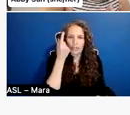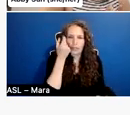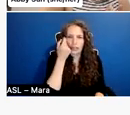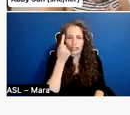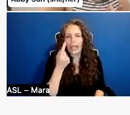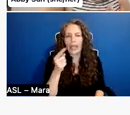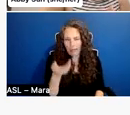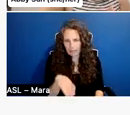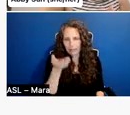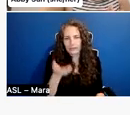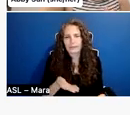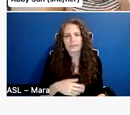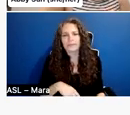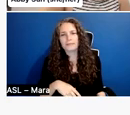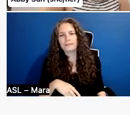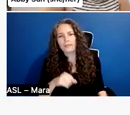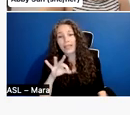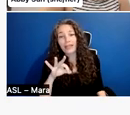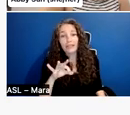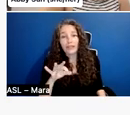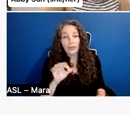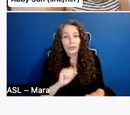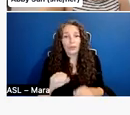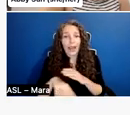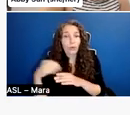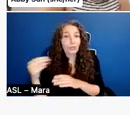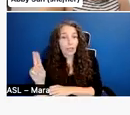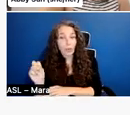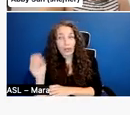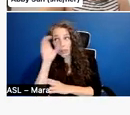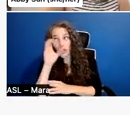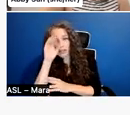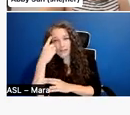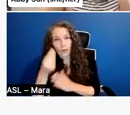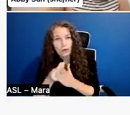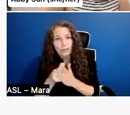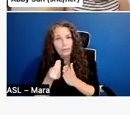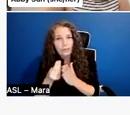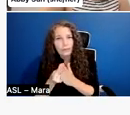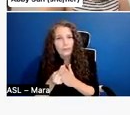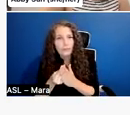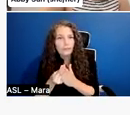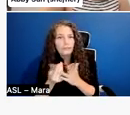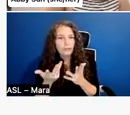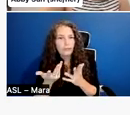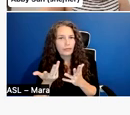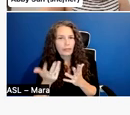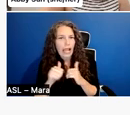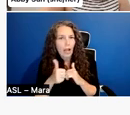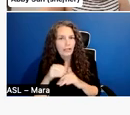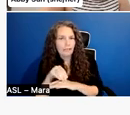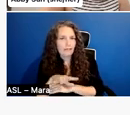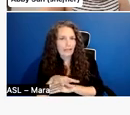um, if you are going outside of the US to seek financing, what might be different. So we actually,